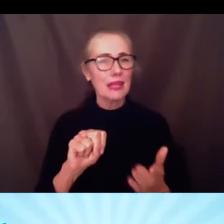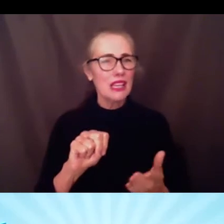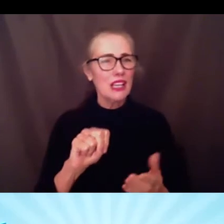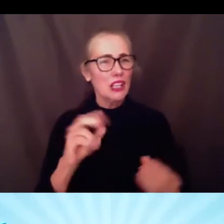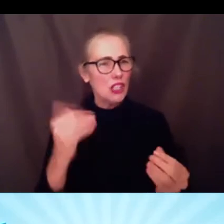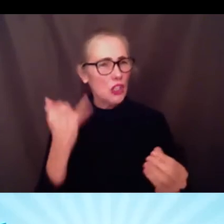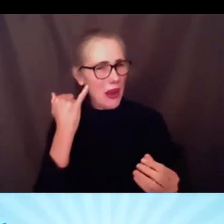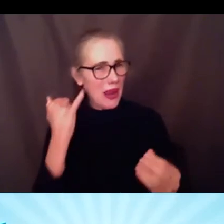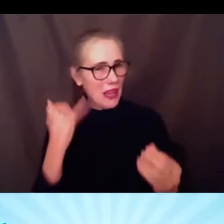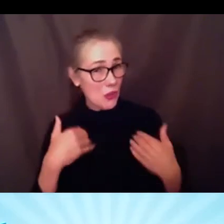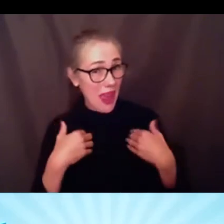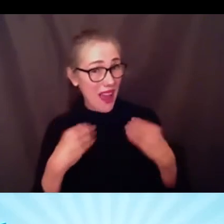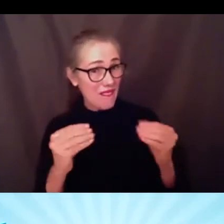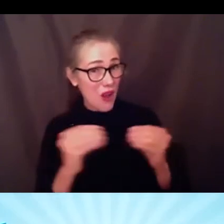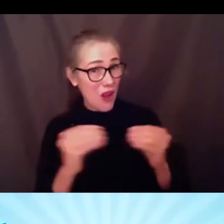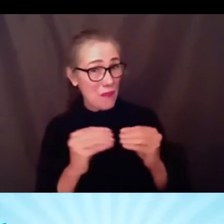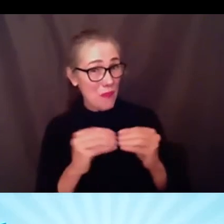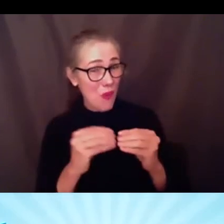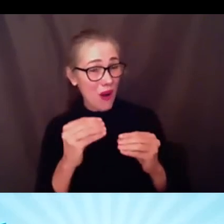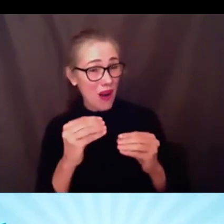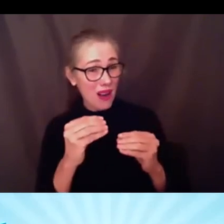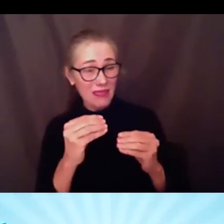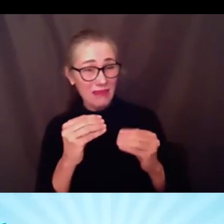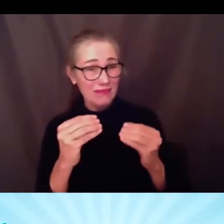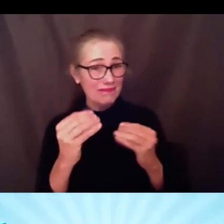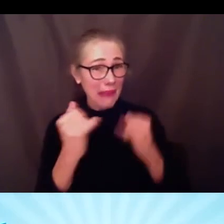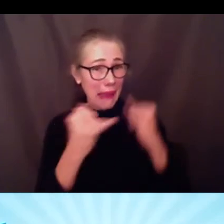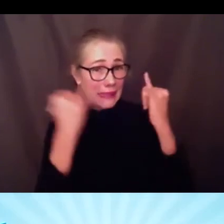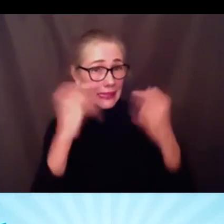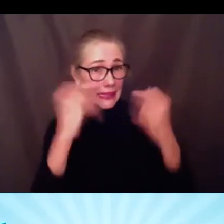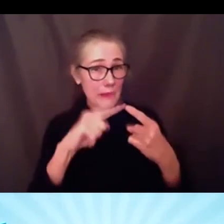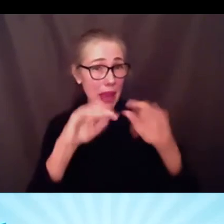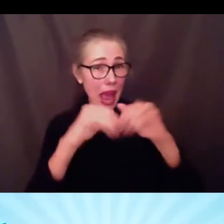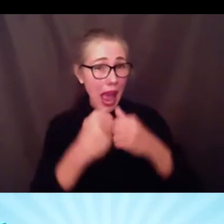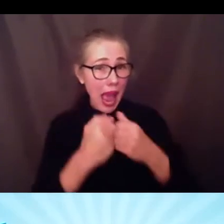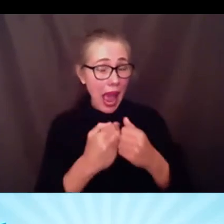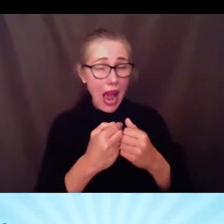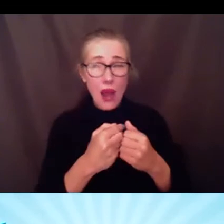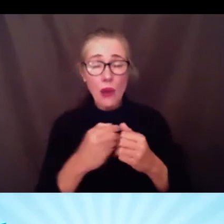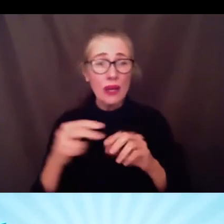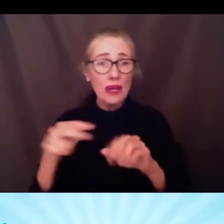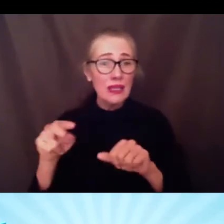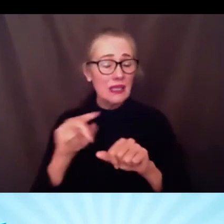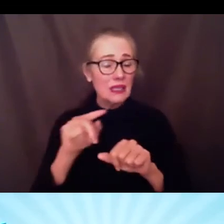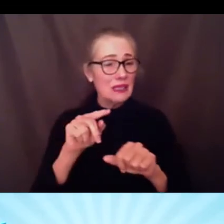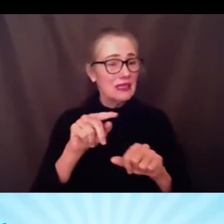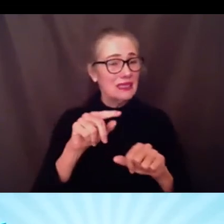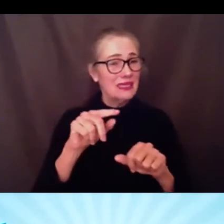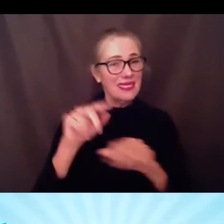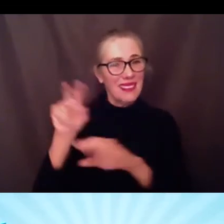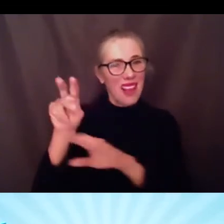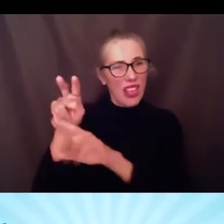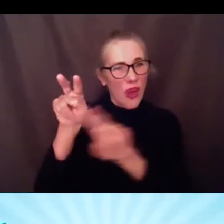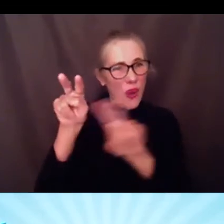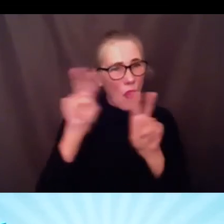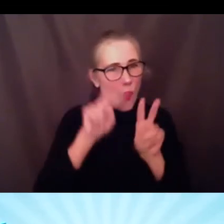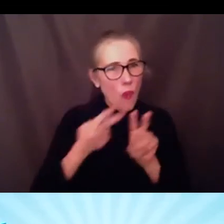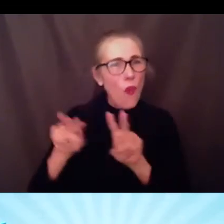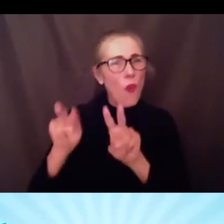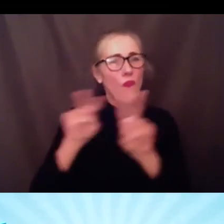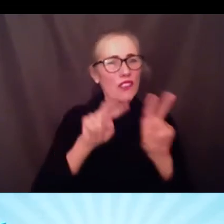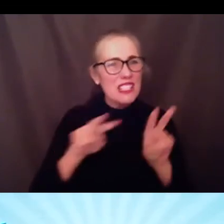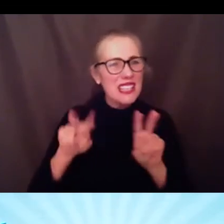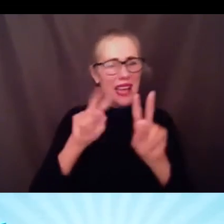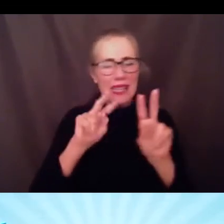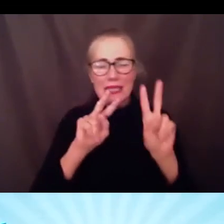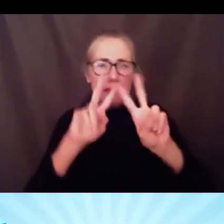it sounds so daunting to me that the that governor newsom said that now we'll have greater oversight of these